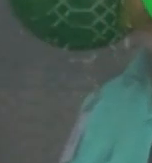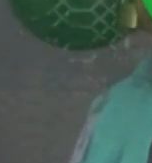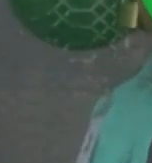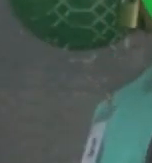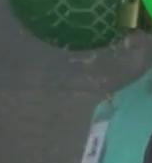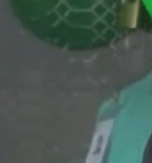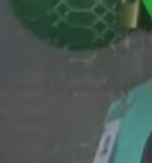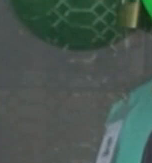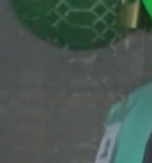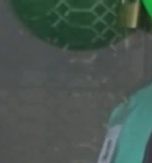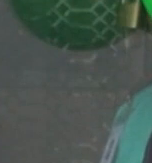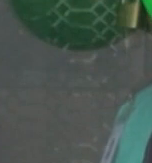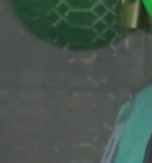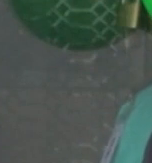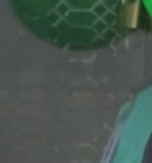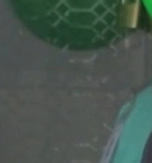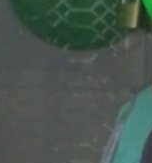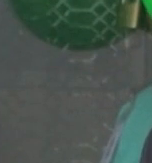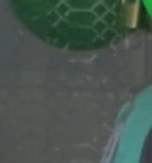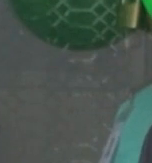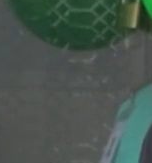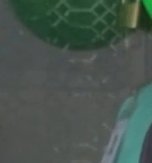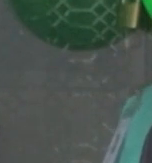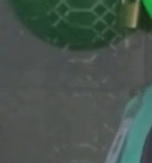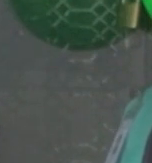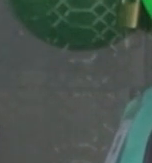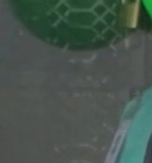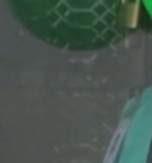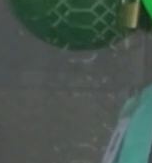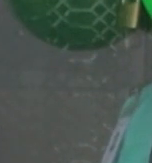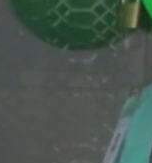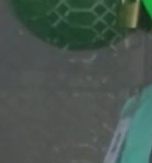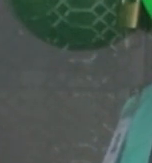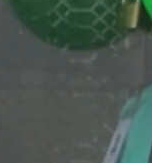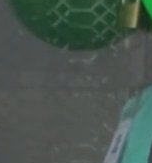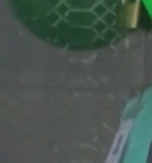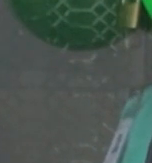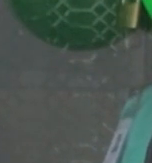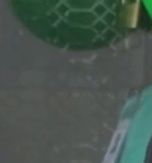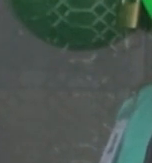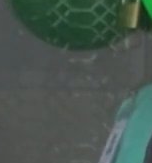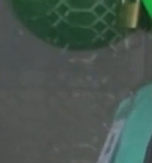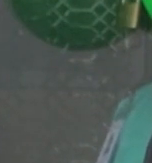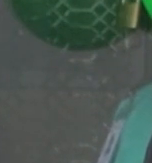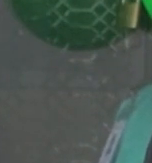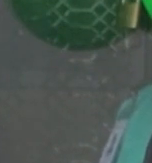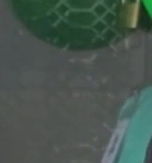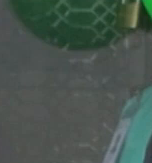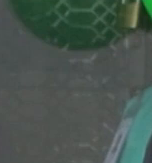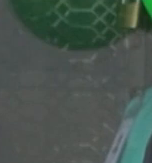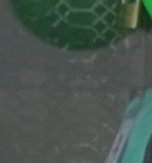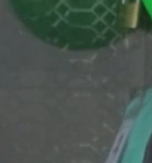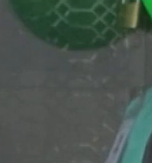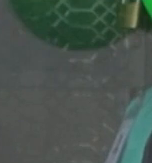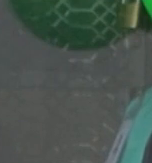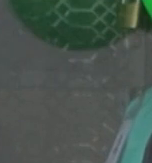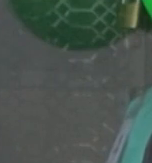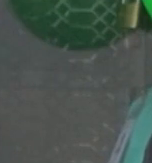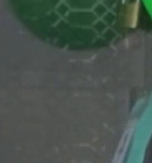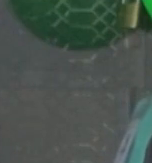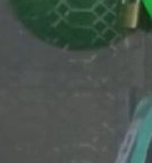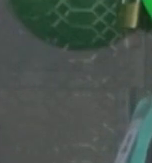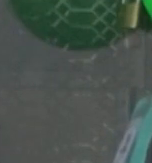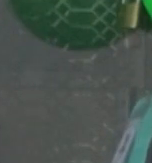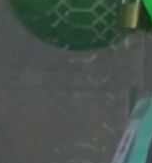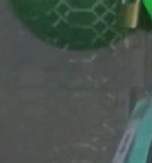and other vital export industries. Hence, the role of the Ministry of Transport and LTA is critical in